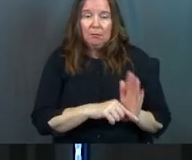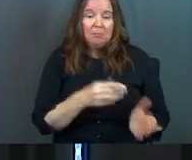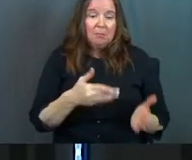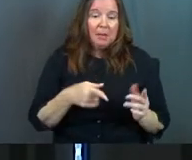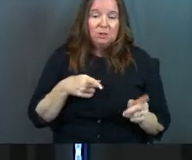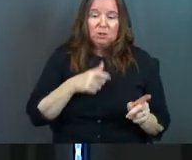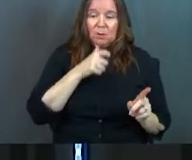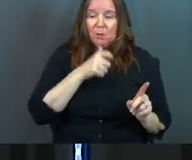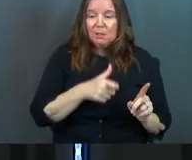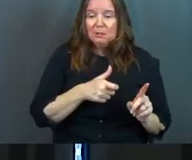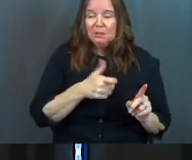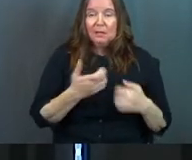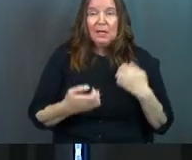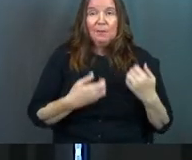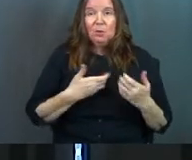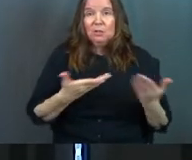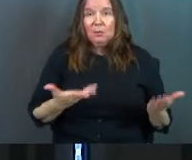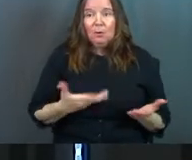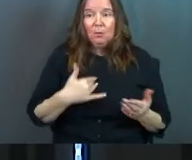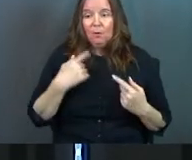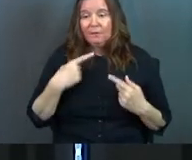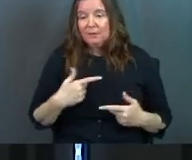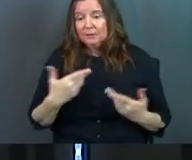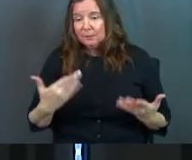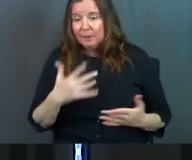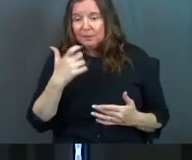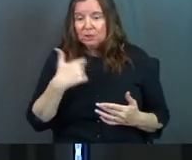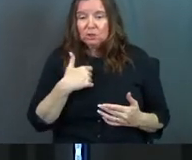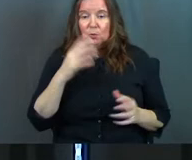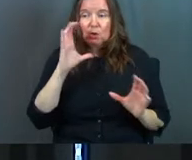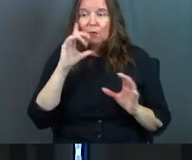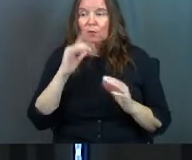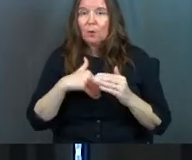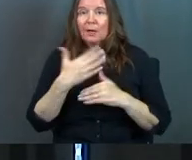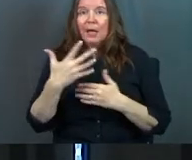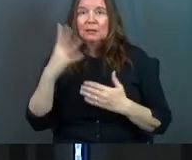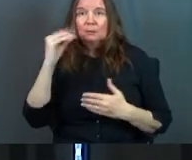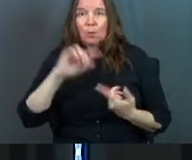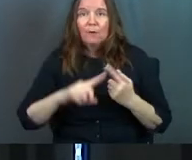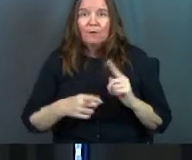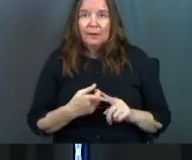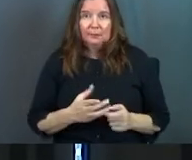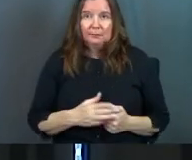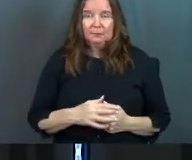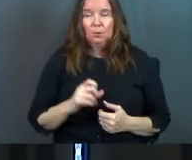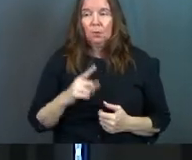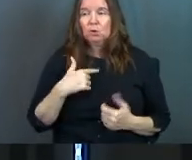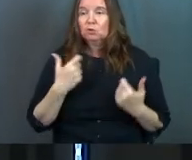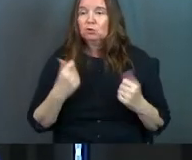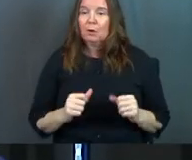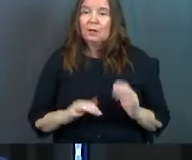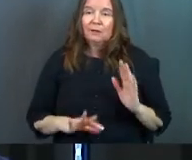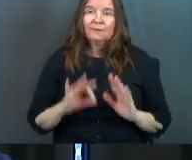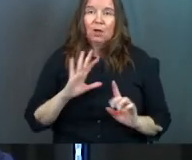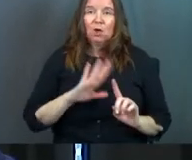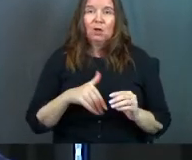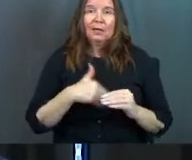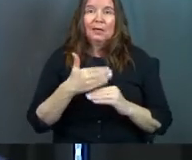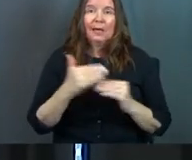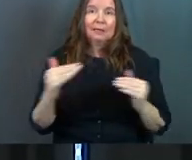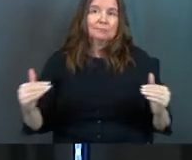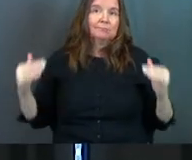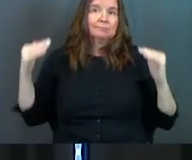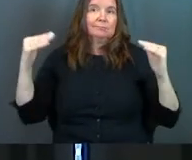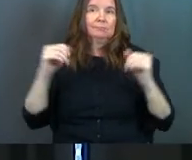Maybe she wasn't emotionally present or physically present because she was looking for her next boyfriend. Or she was trying to find her next